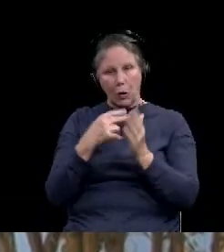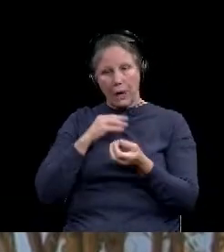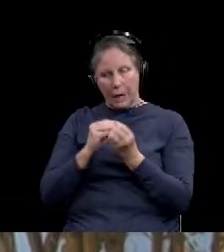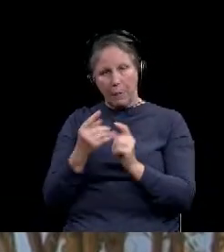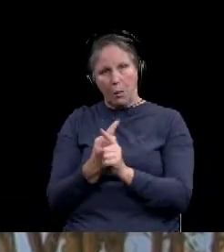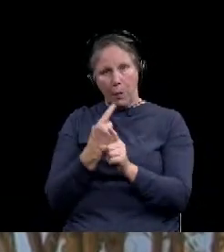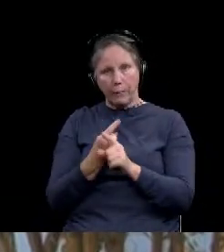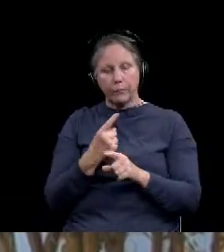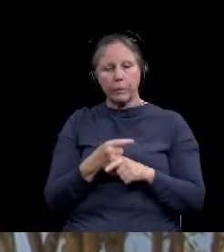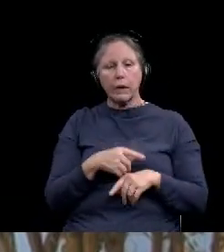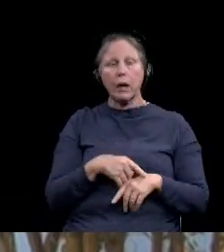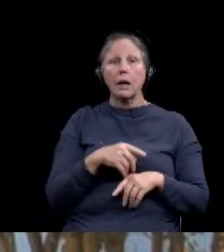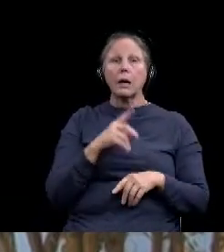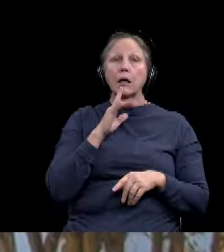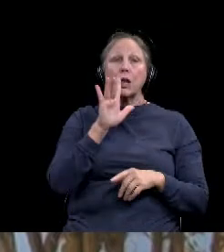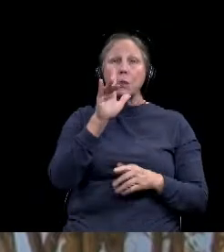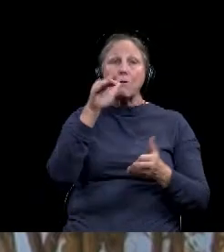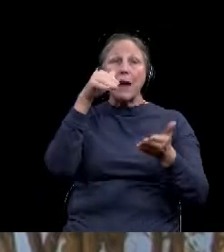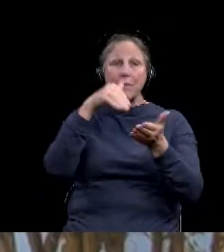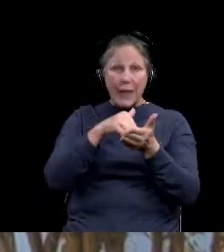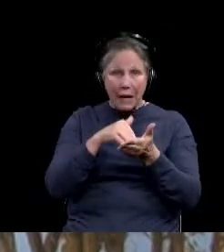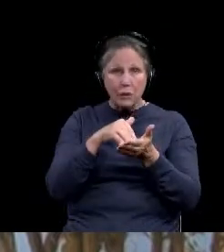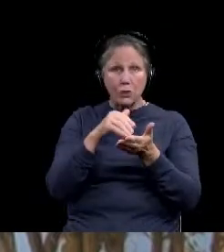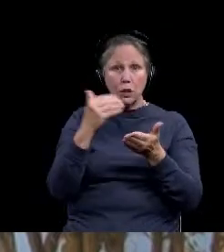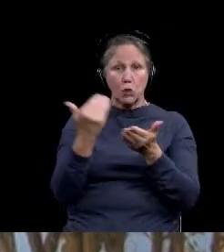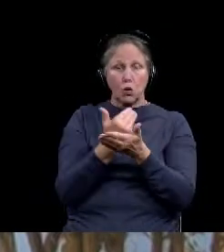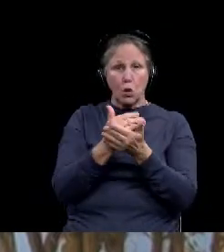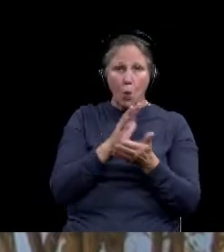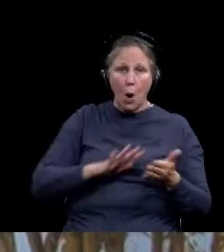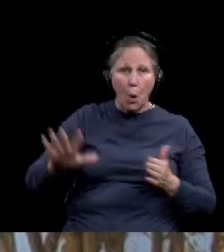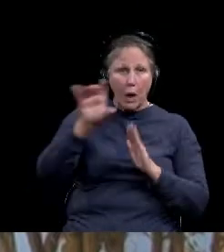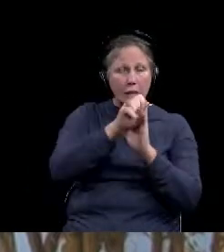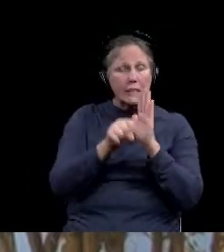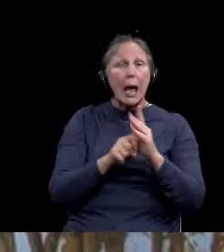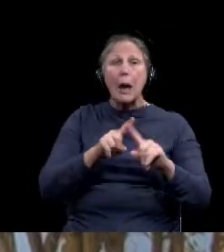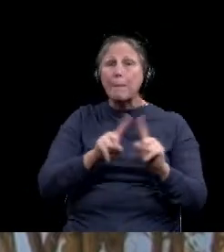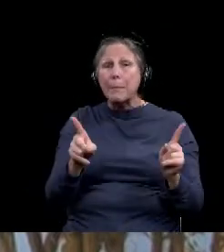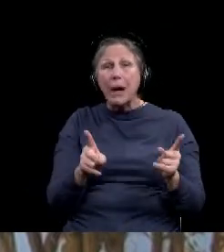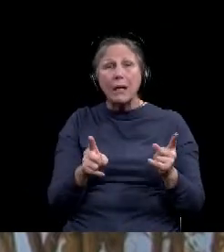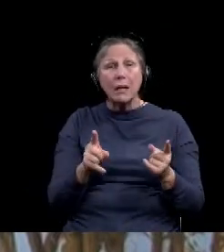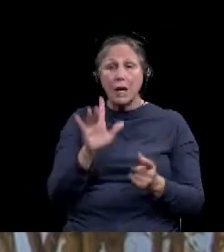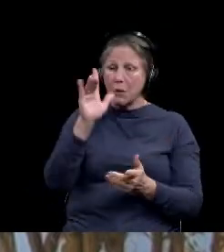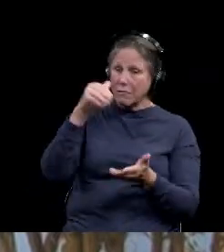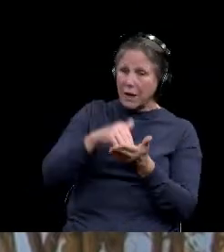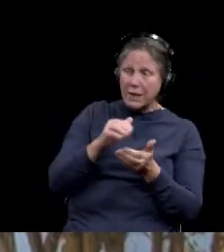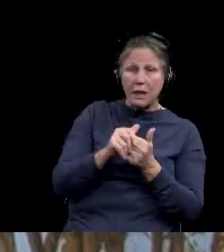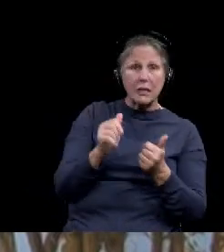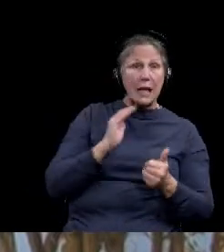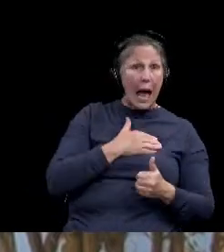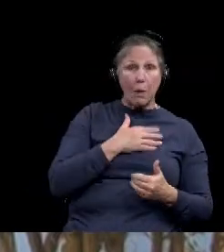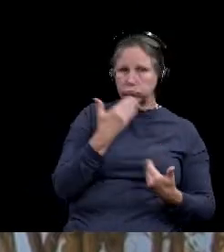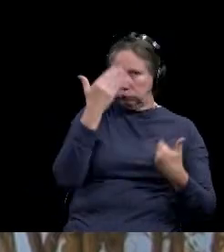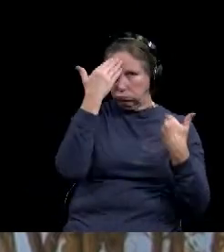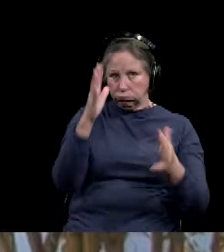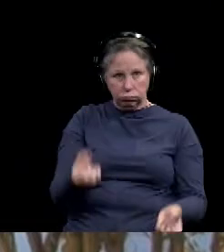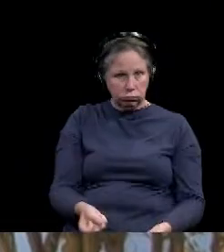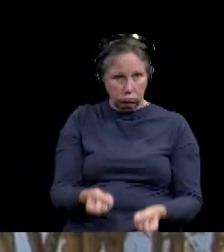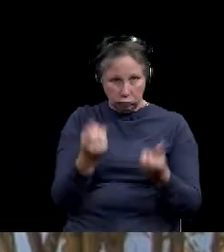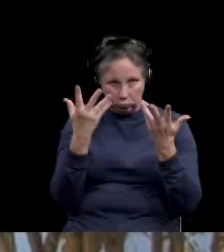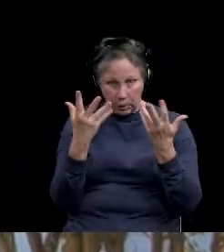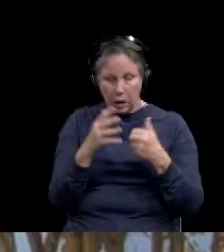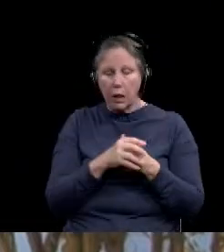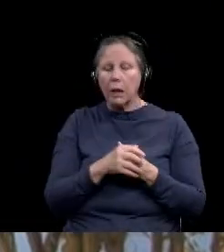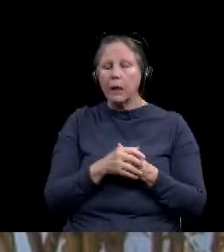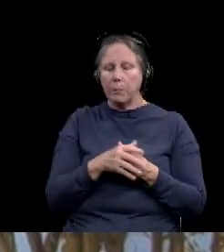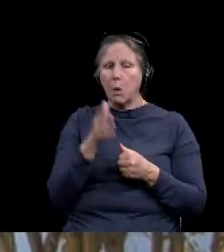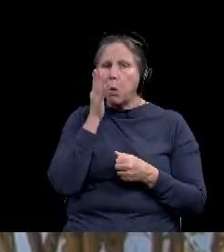That's 25,000 new cases across the state. We don't know how many of those are in McLennan County yet, but we will be getting information on that